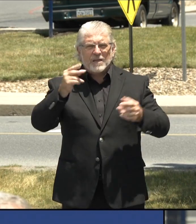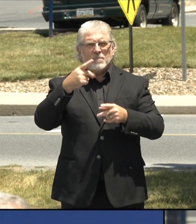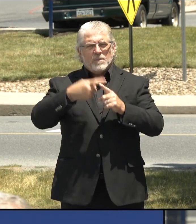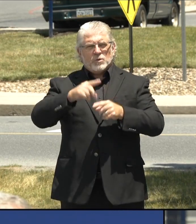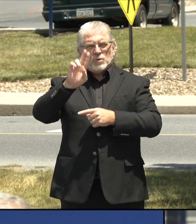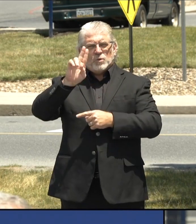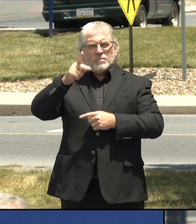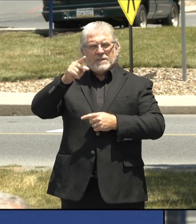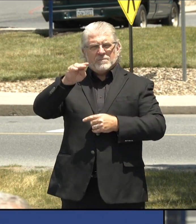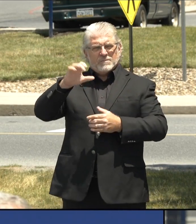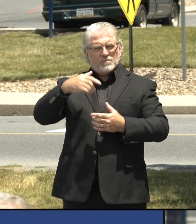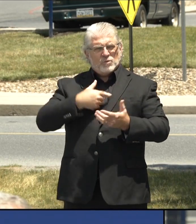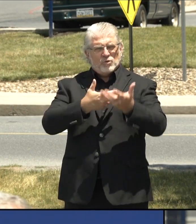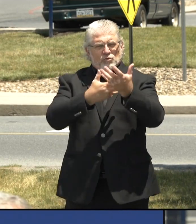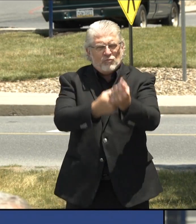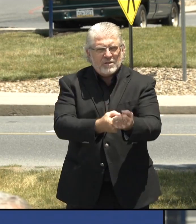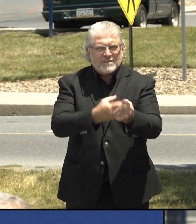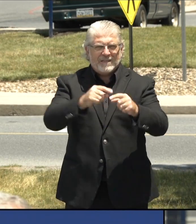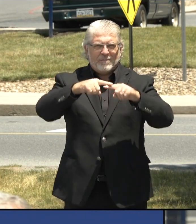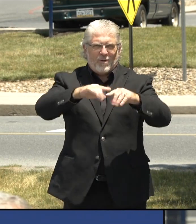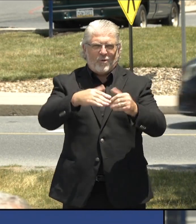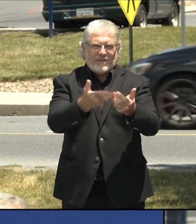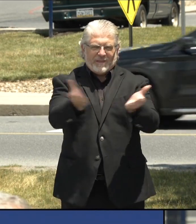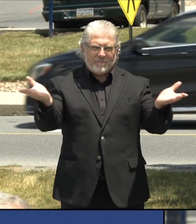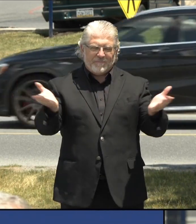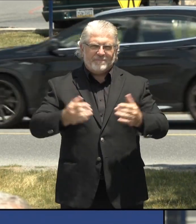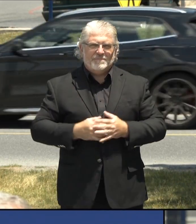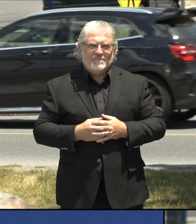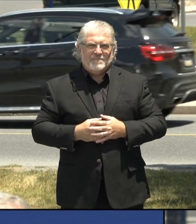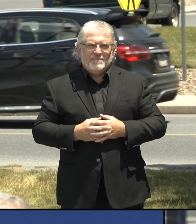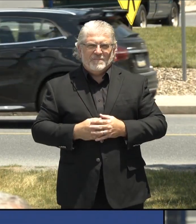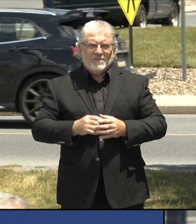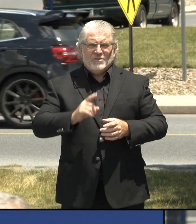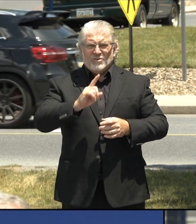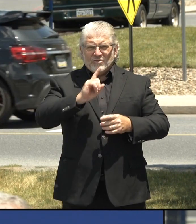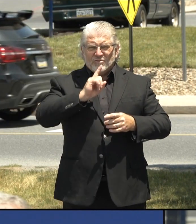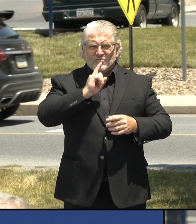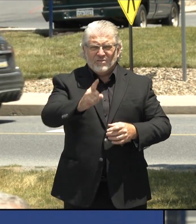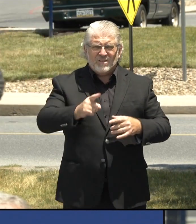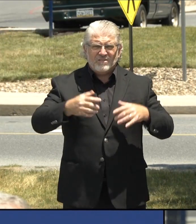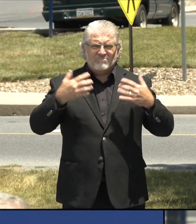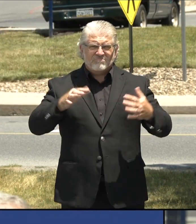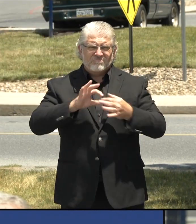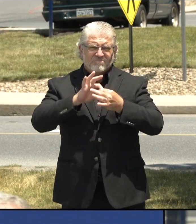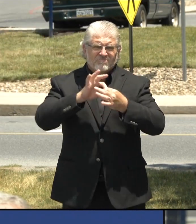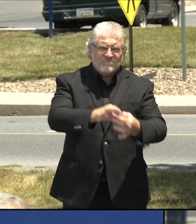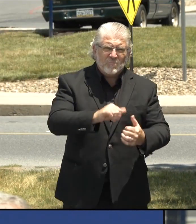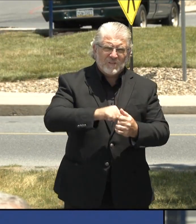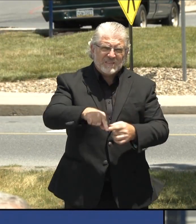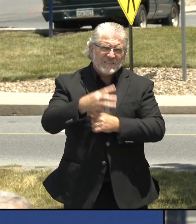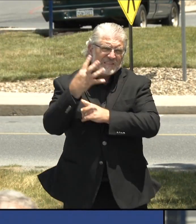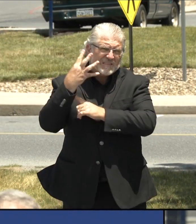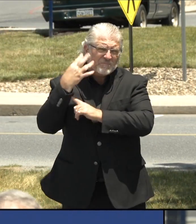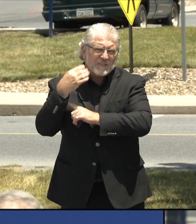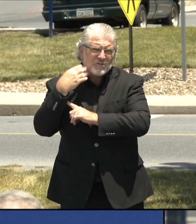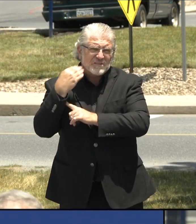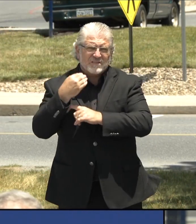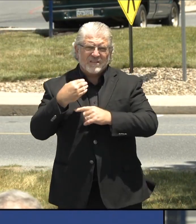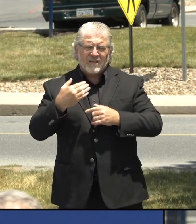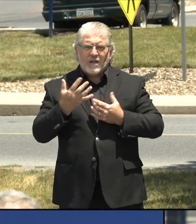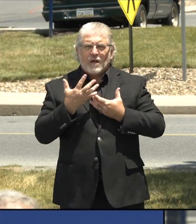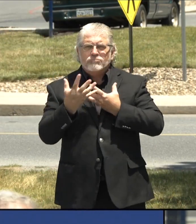that. Certainty comes in experience. Certainty comes in compassion. Certainty comes in dedication,